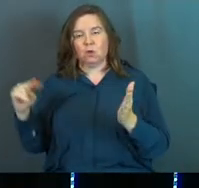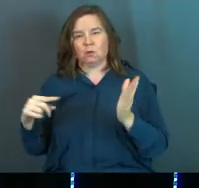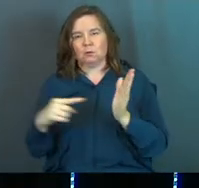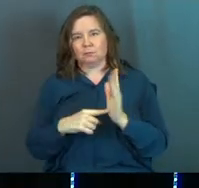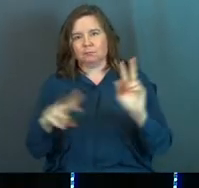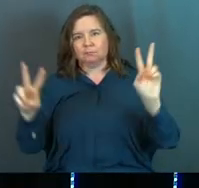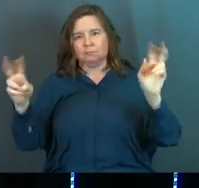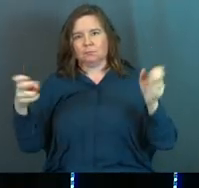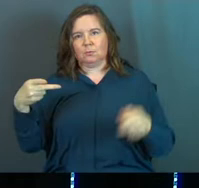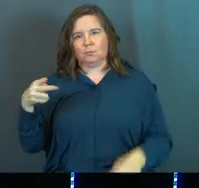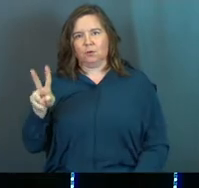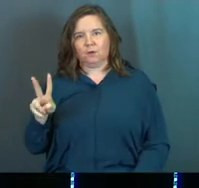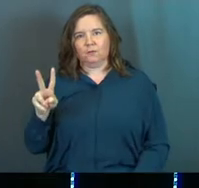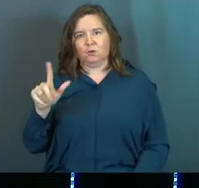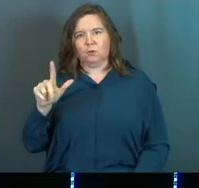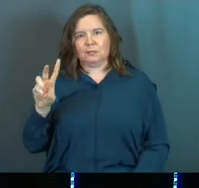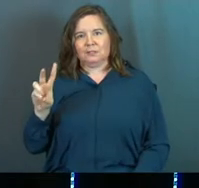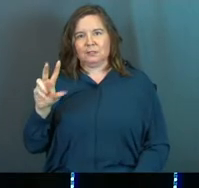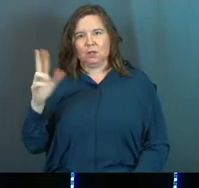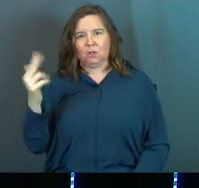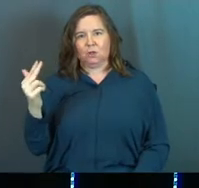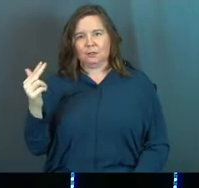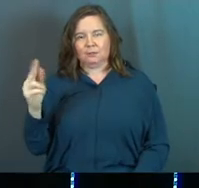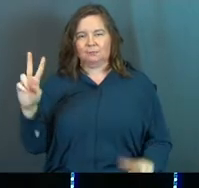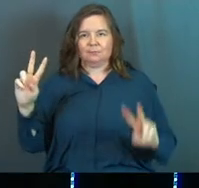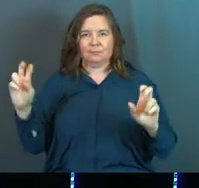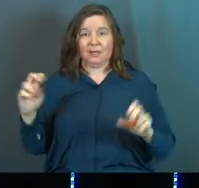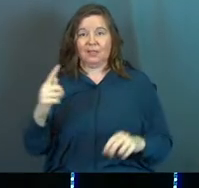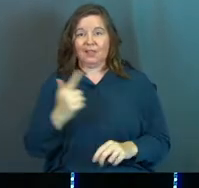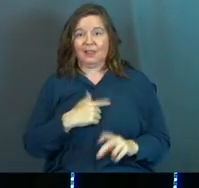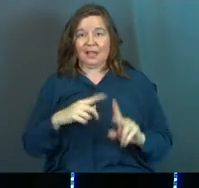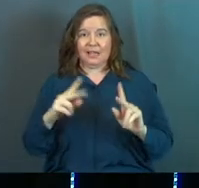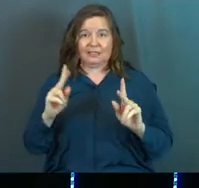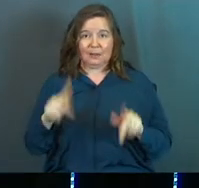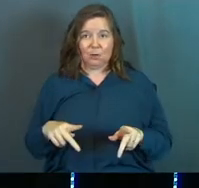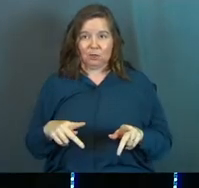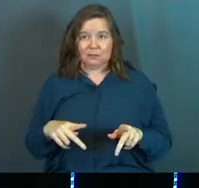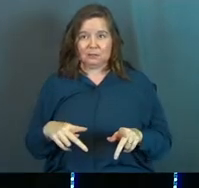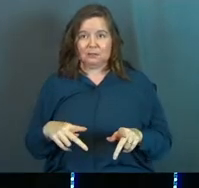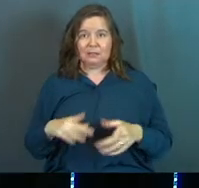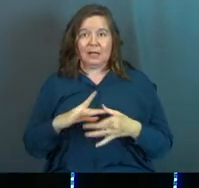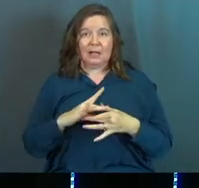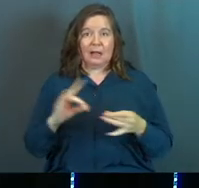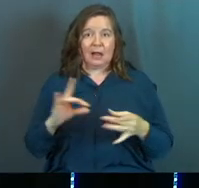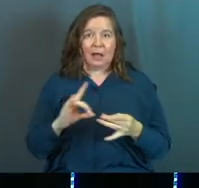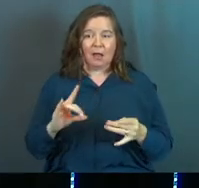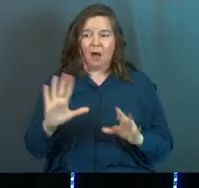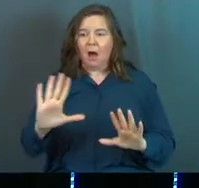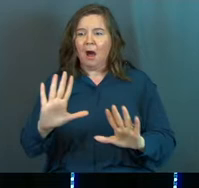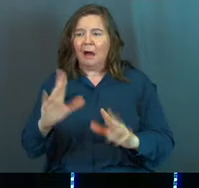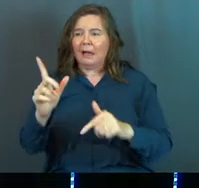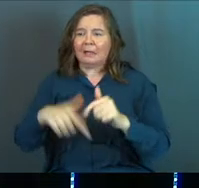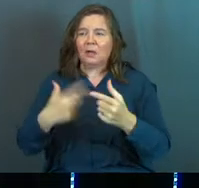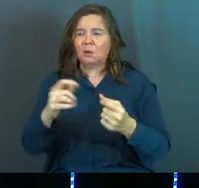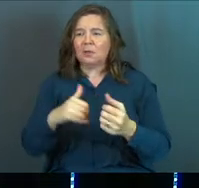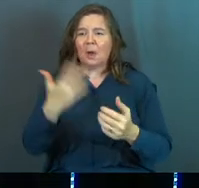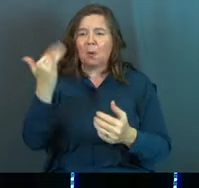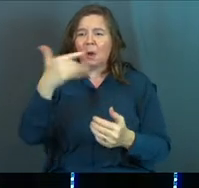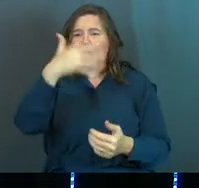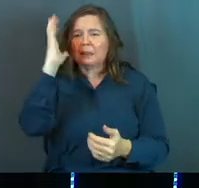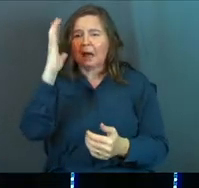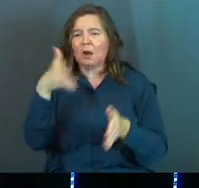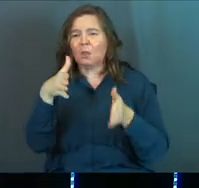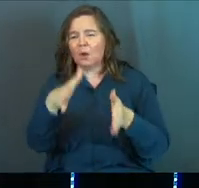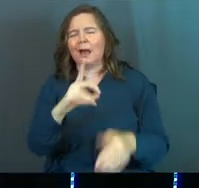at this. Proverbs 26, 13. says, the lazy person claims. We're still on laziness, by the way. There's a lion on the road. Yes, I'm